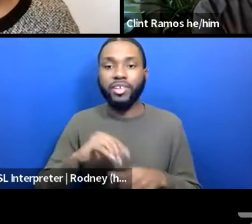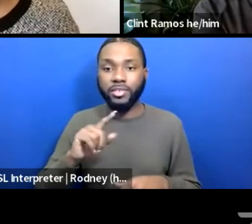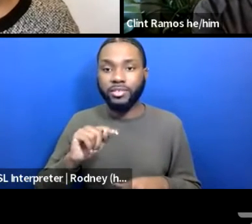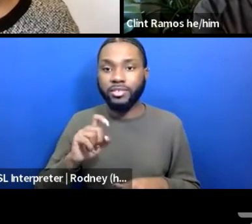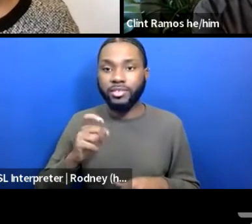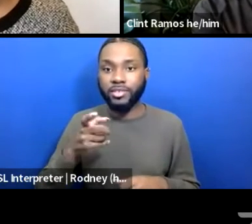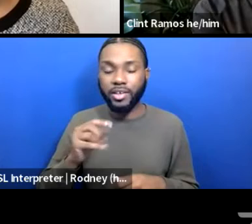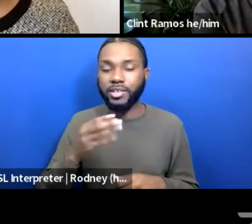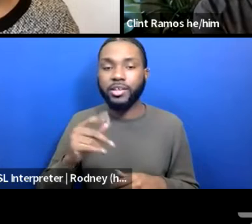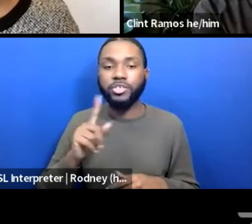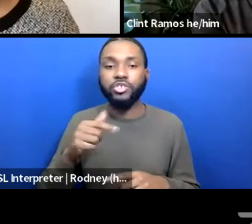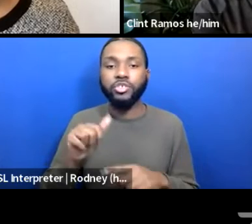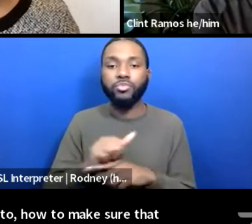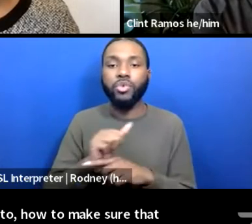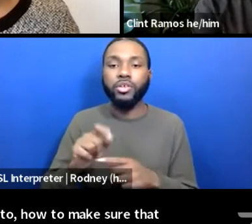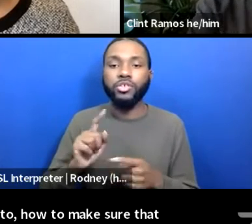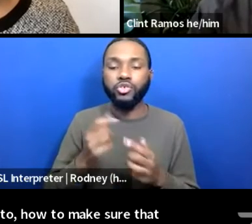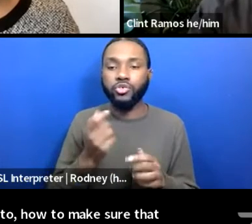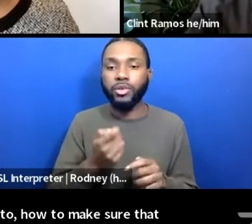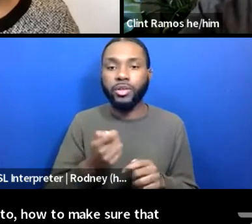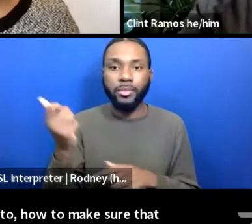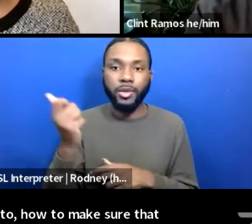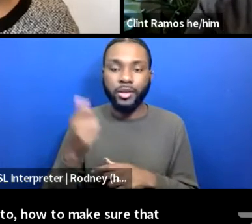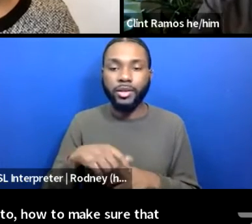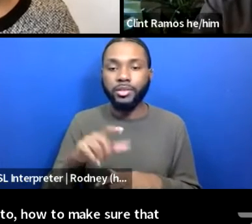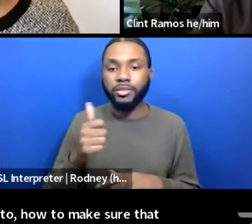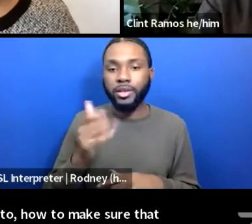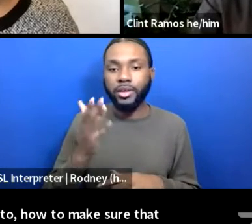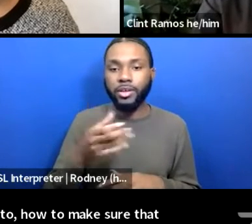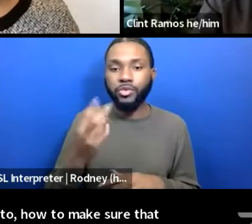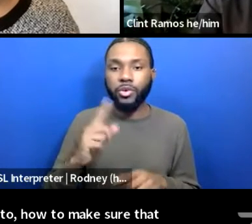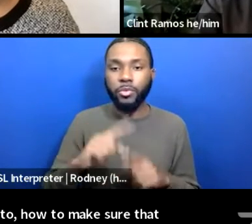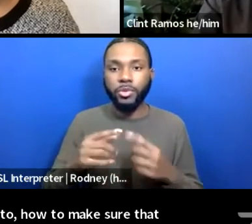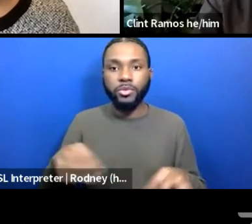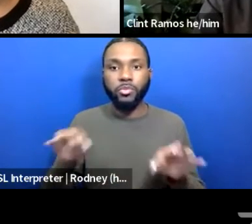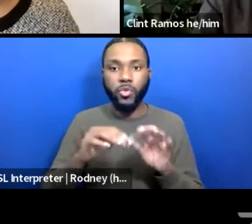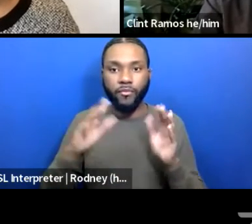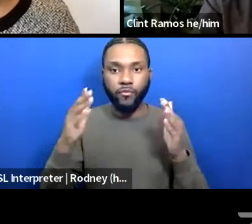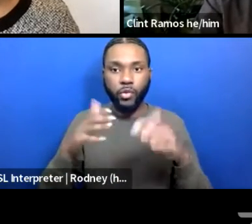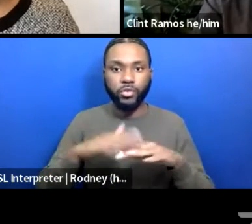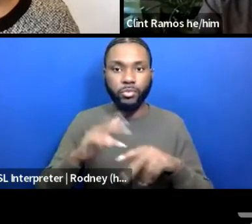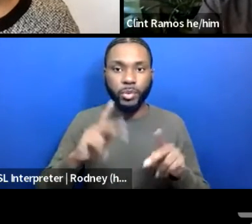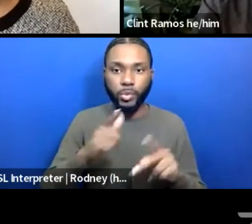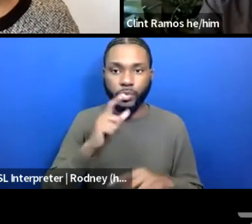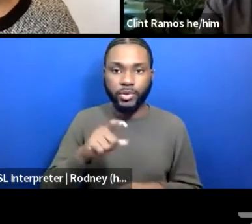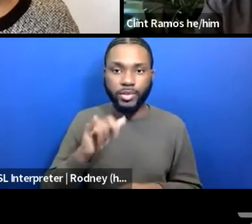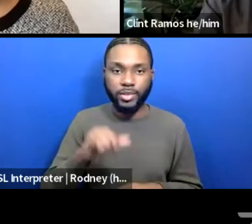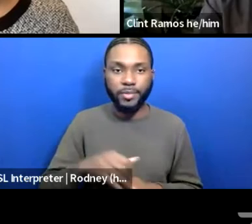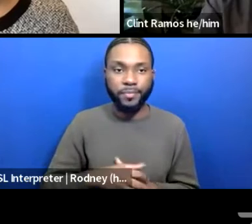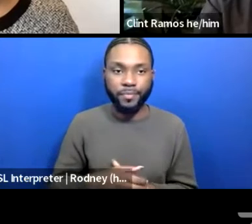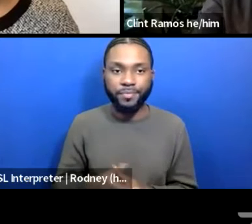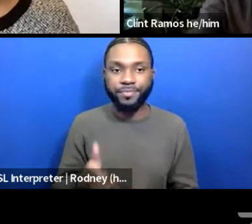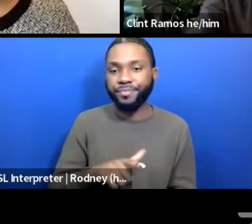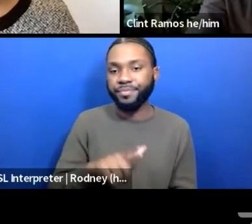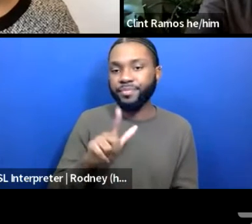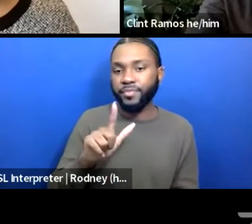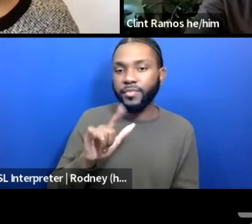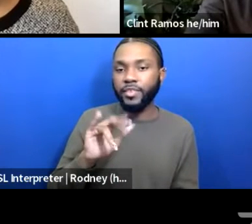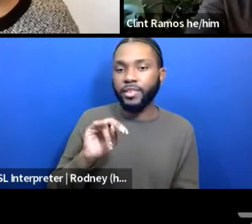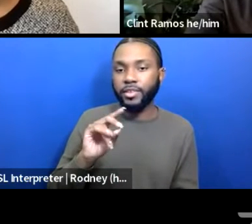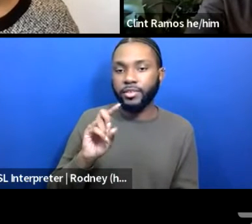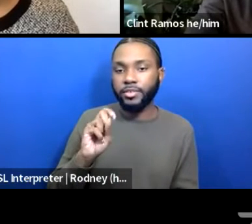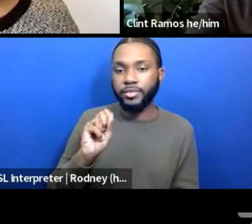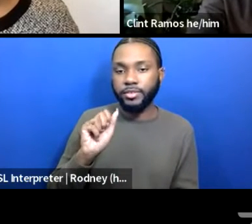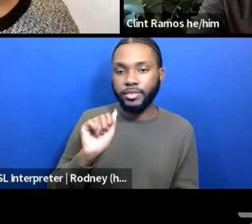the practice of just eliminating 10 or 12 centers the folks who need it? Absolutely. So, yes, as it has already been pointed out